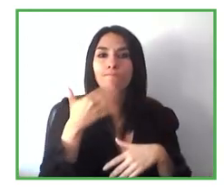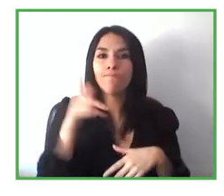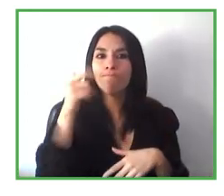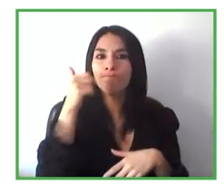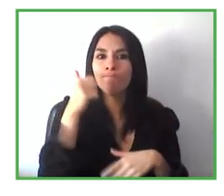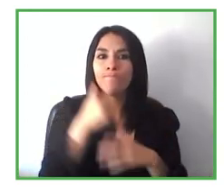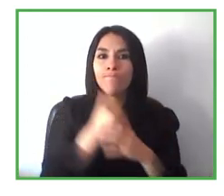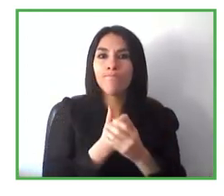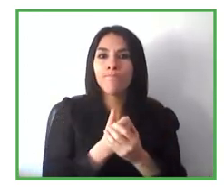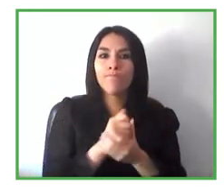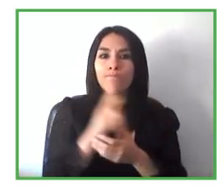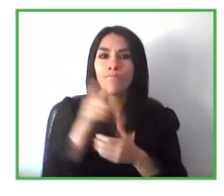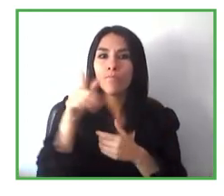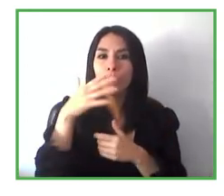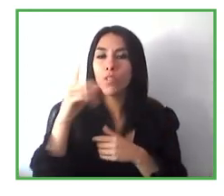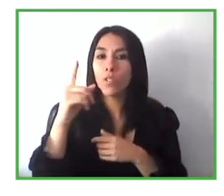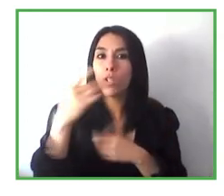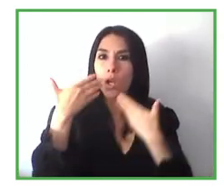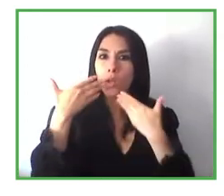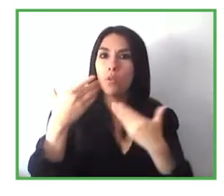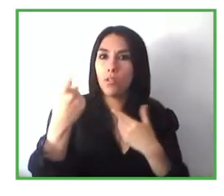Thank you very much.